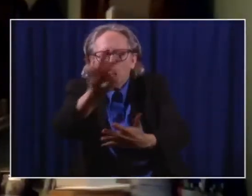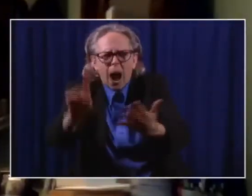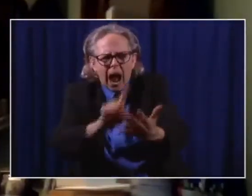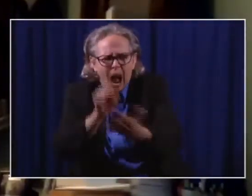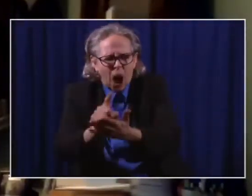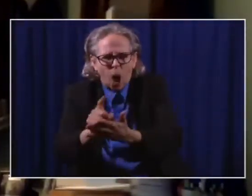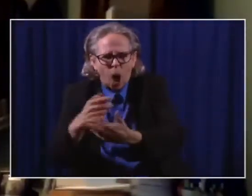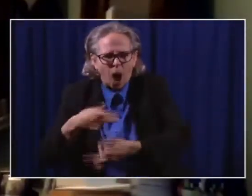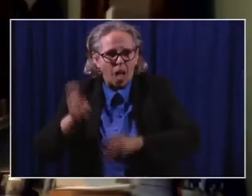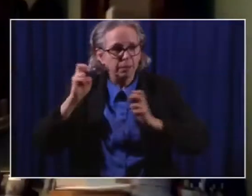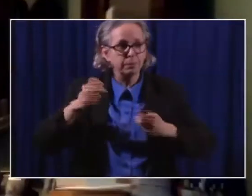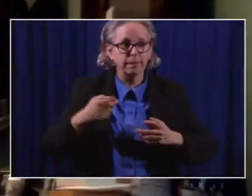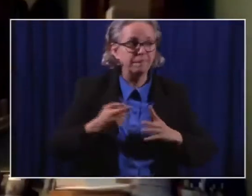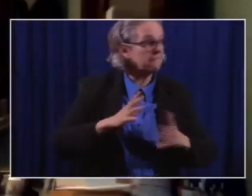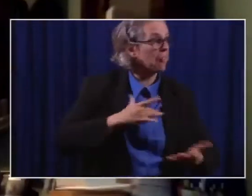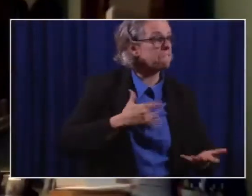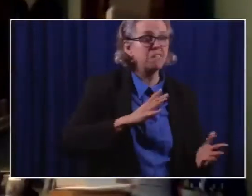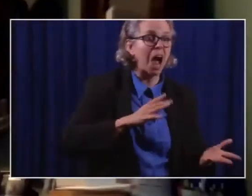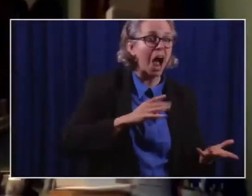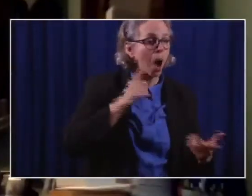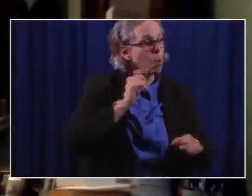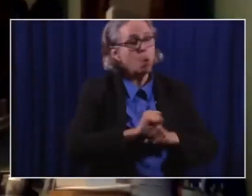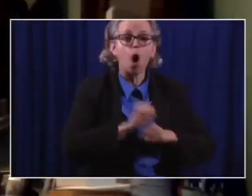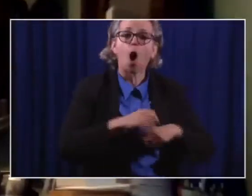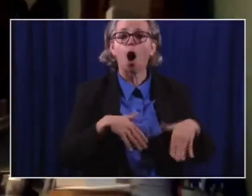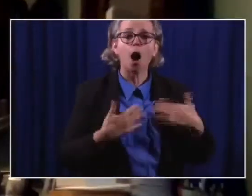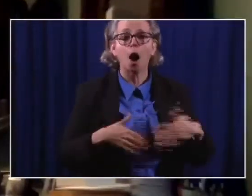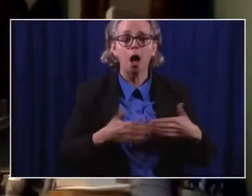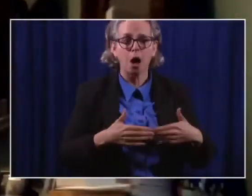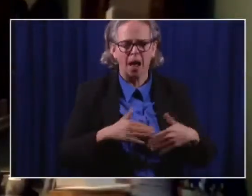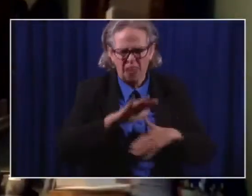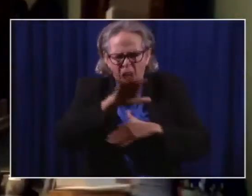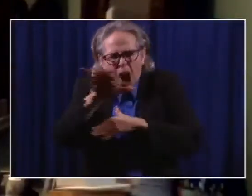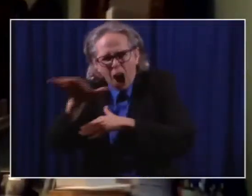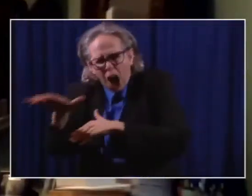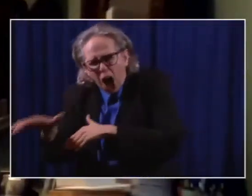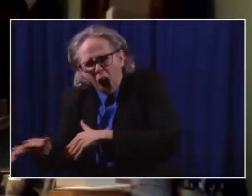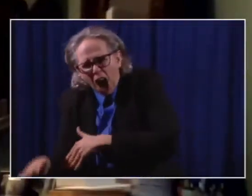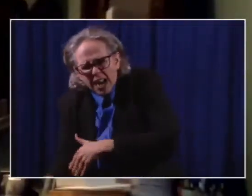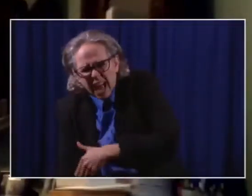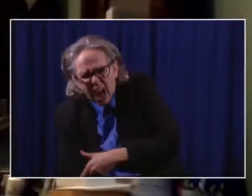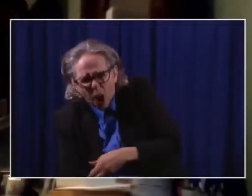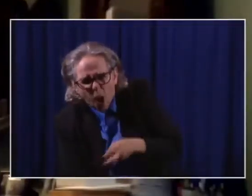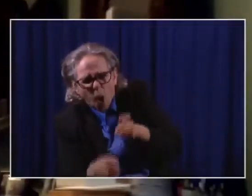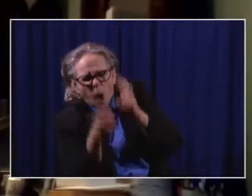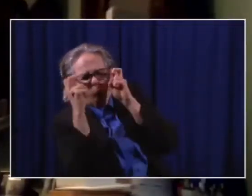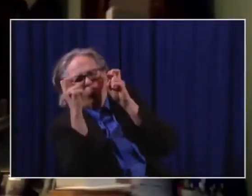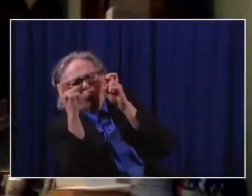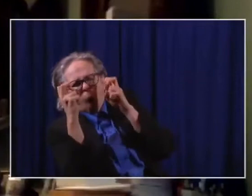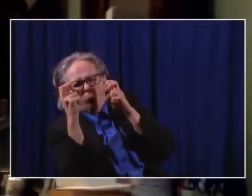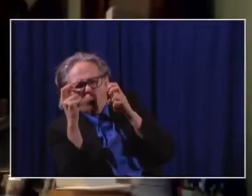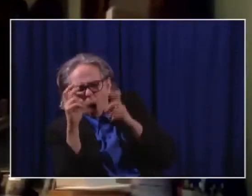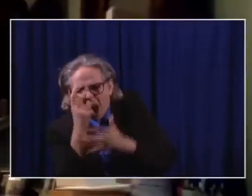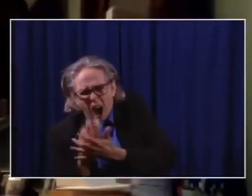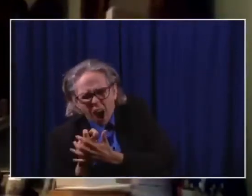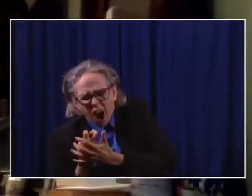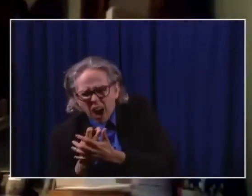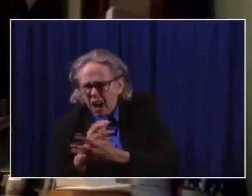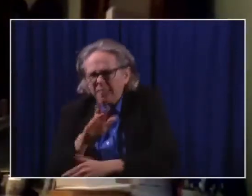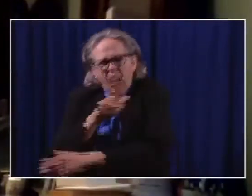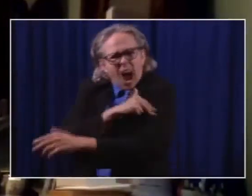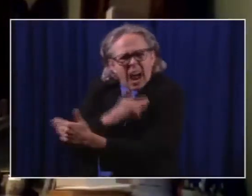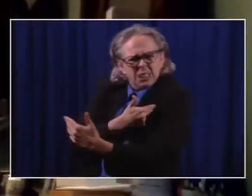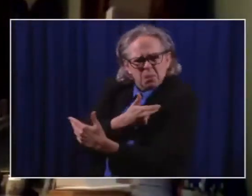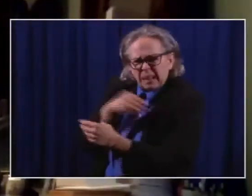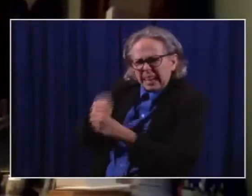work on a Friday afternoon to by Saturday at one o'clock being admitted to the hospital and taken immediately to the intensive care